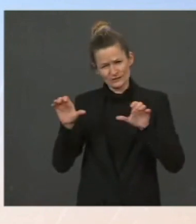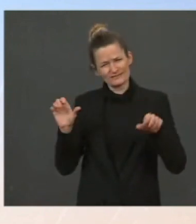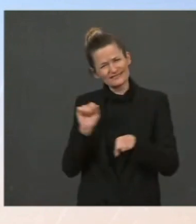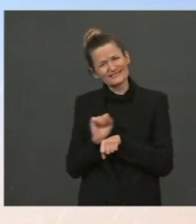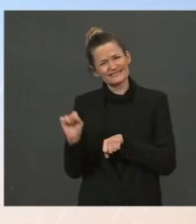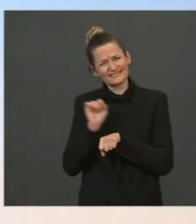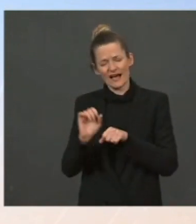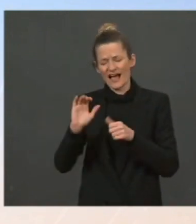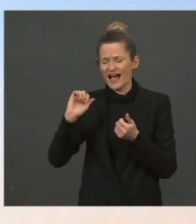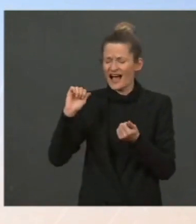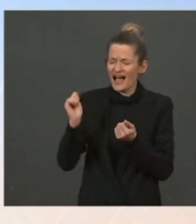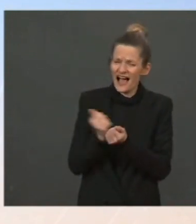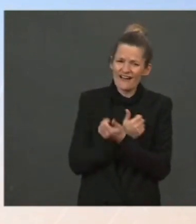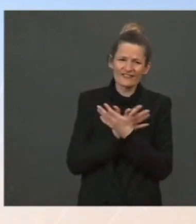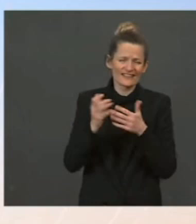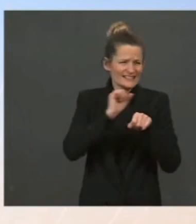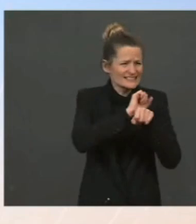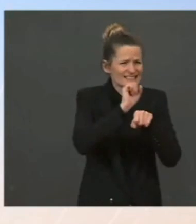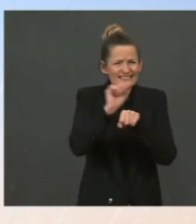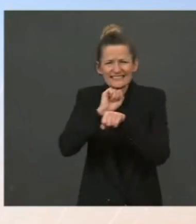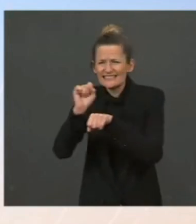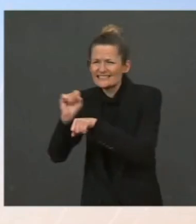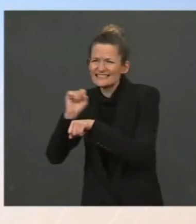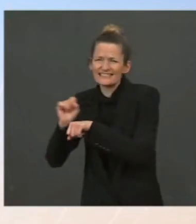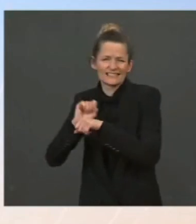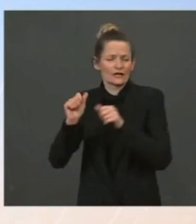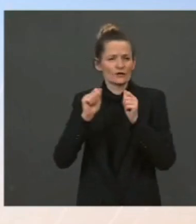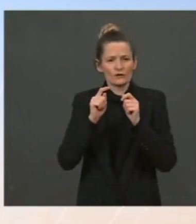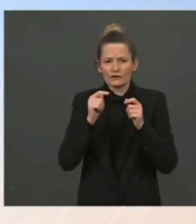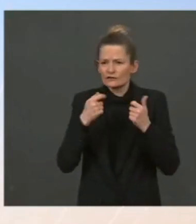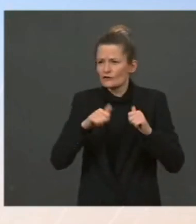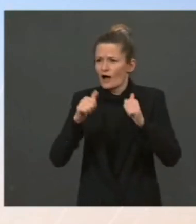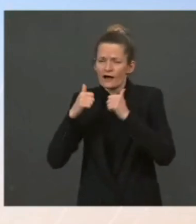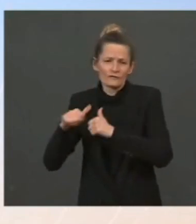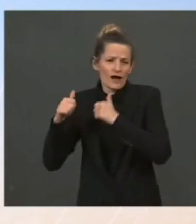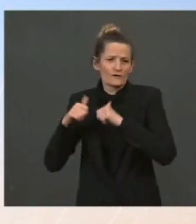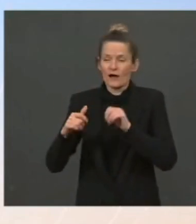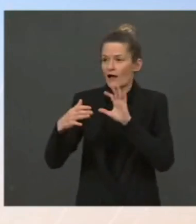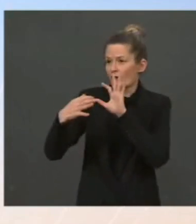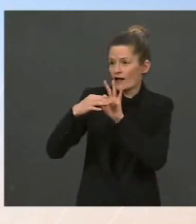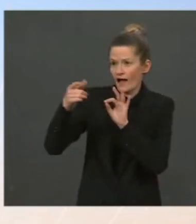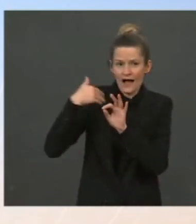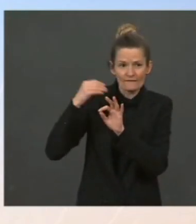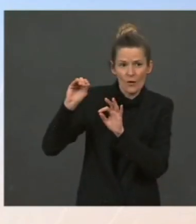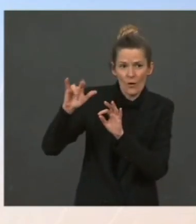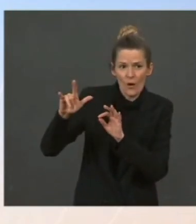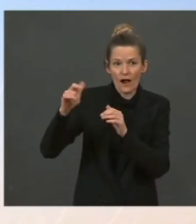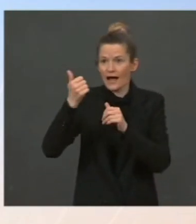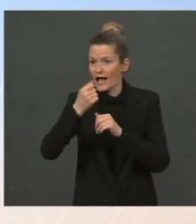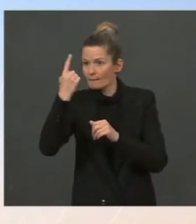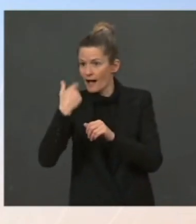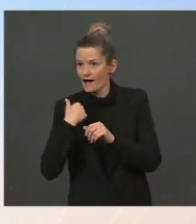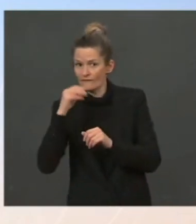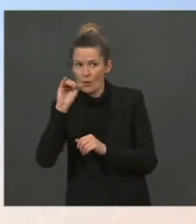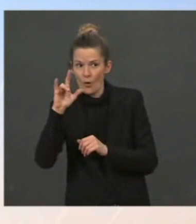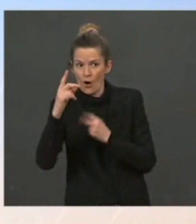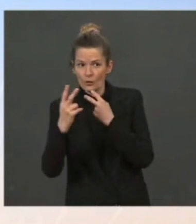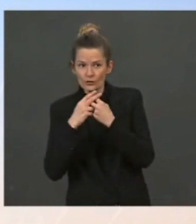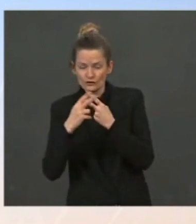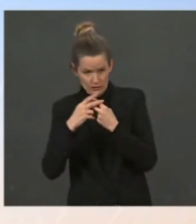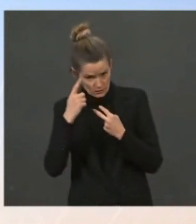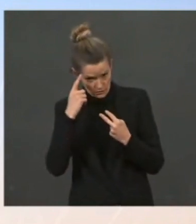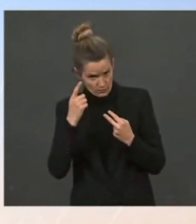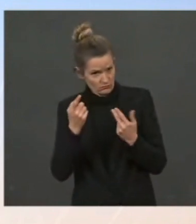global market as well by reaching out to allies who have, I not everybody has a strategic petroleum reserve. And nobody is as large as the United